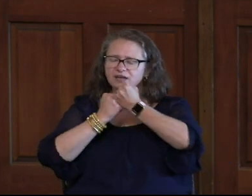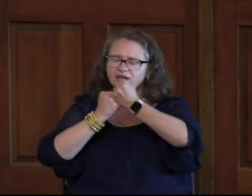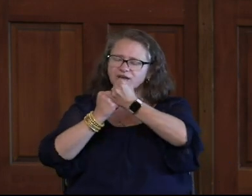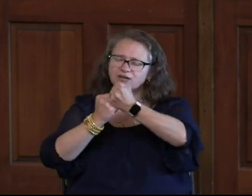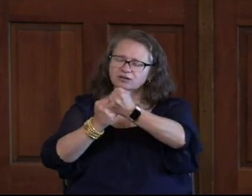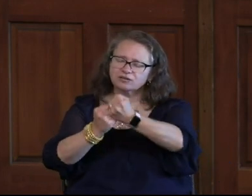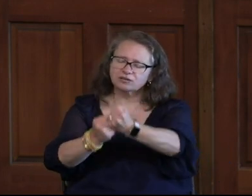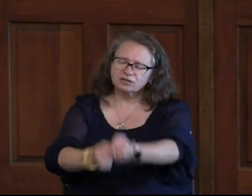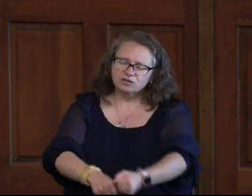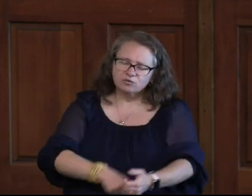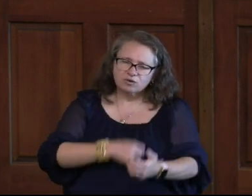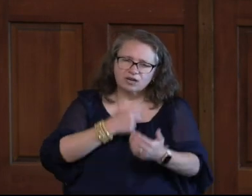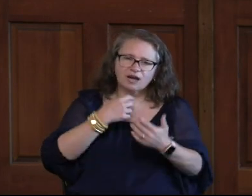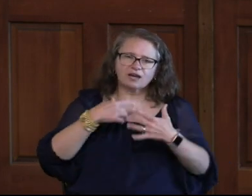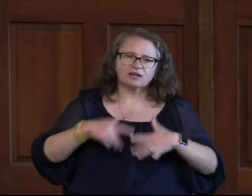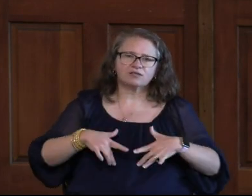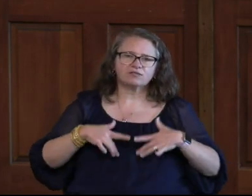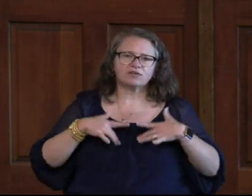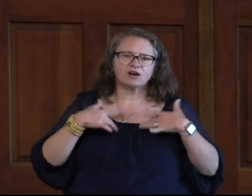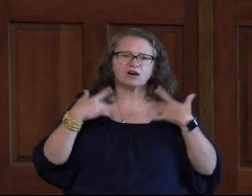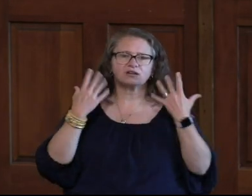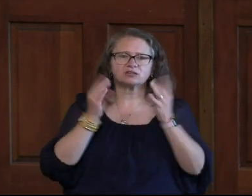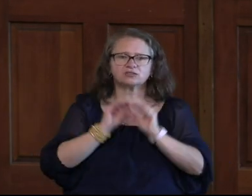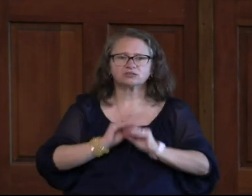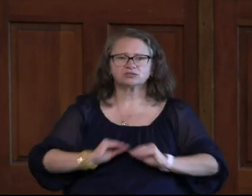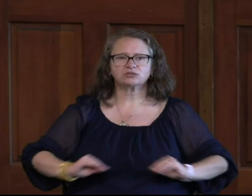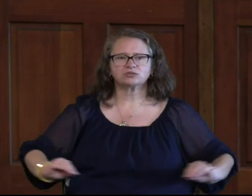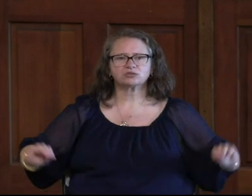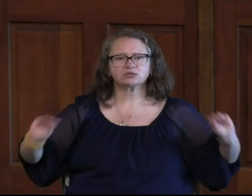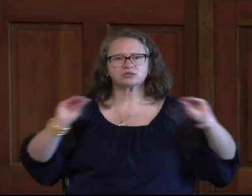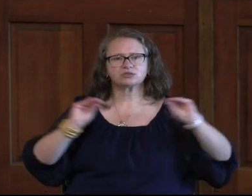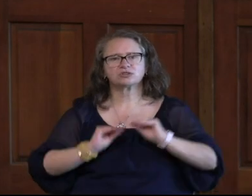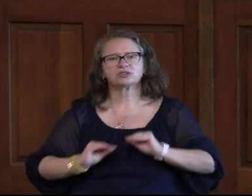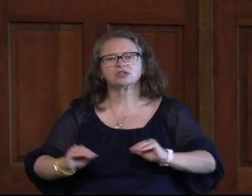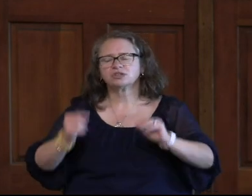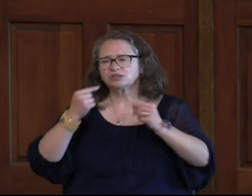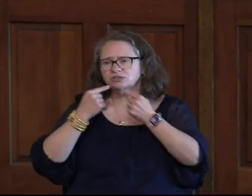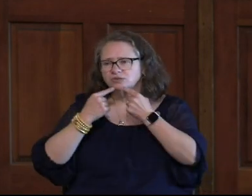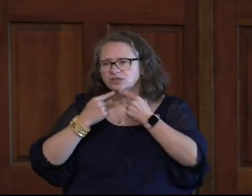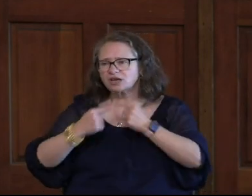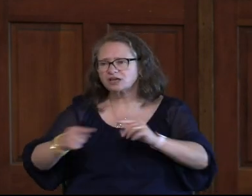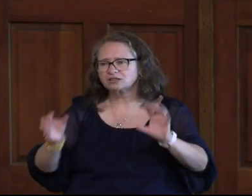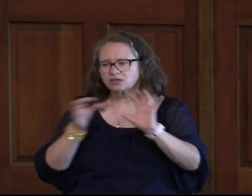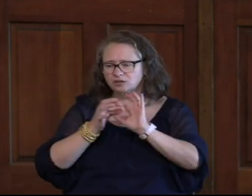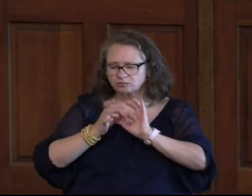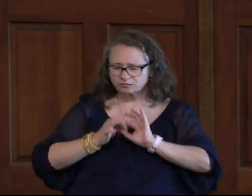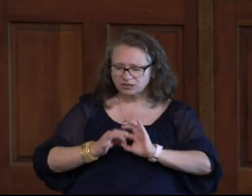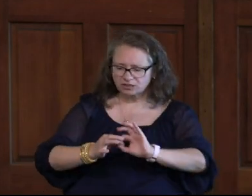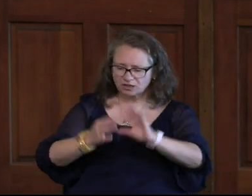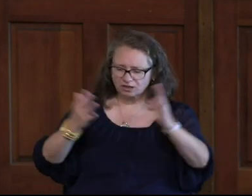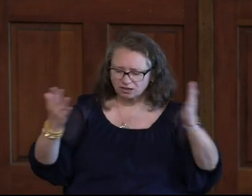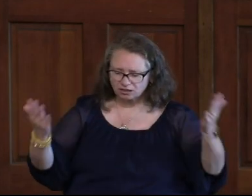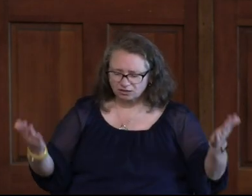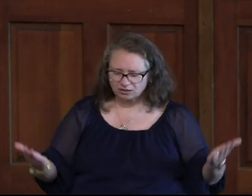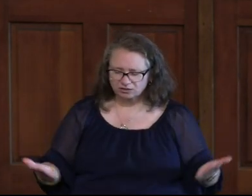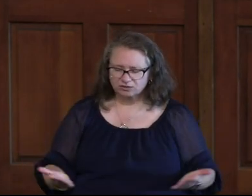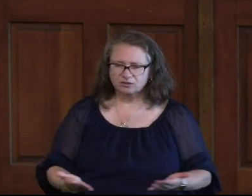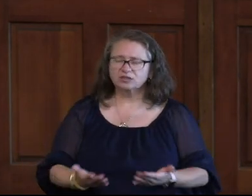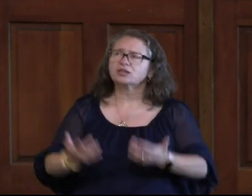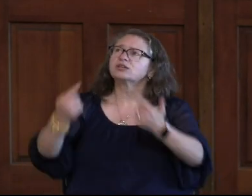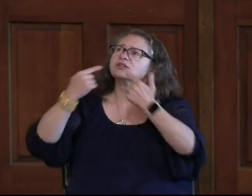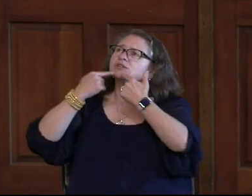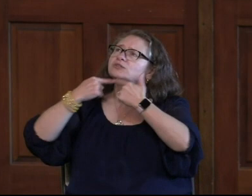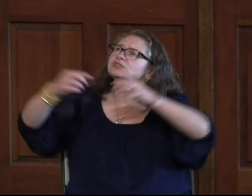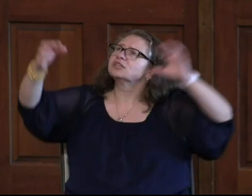am held when I am falling short And when I don't go home